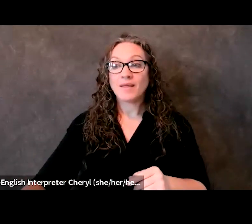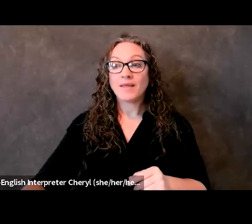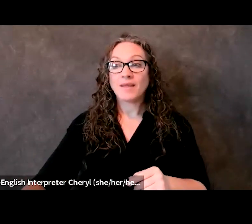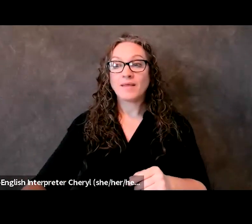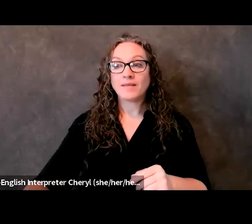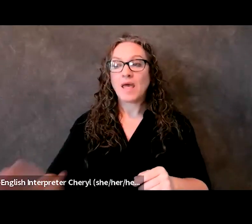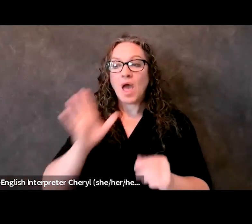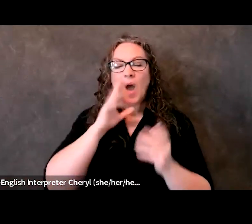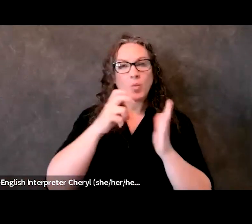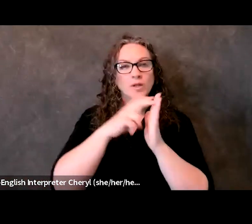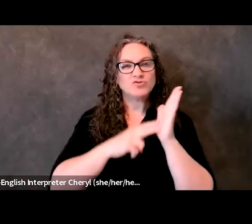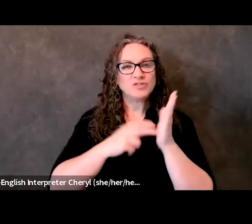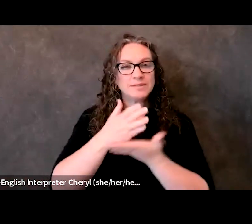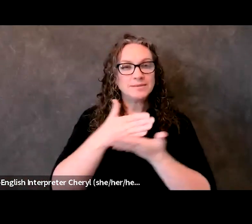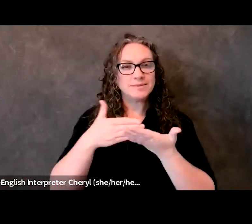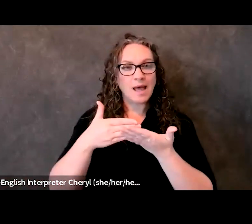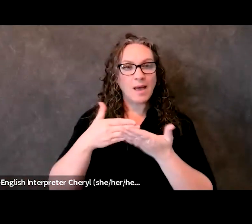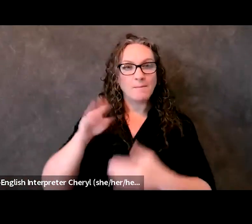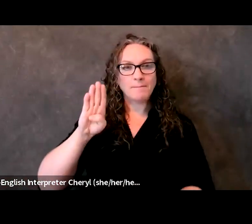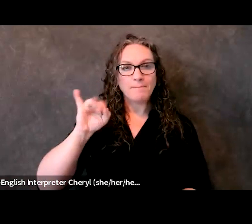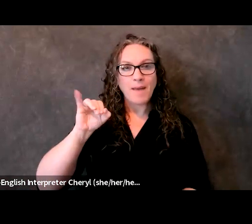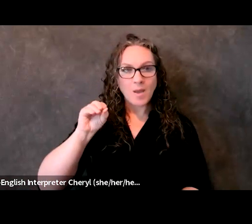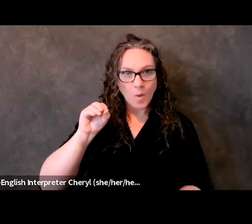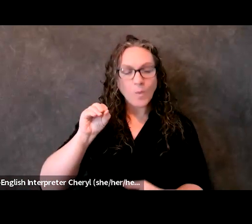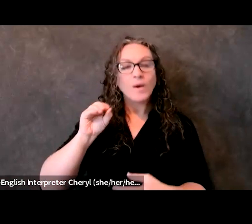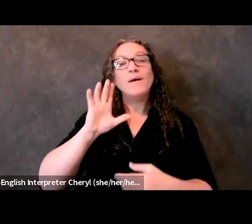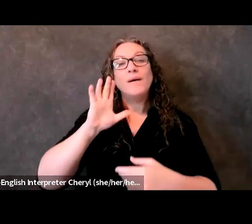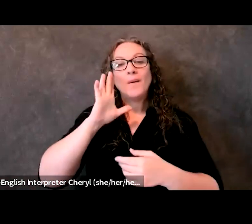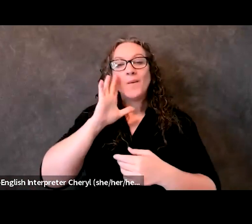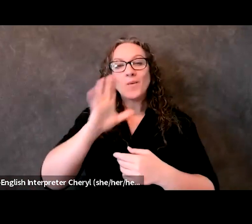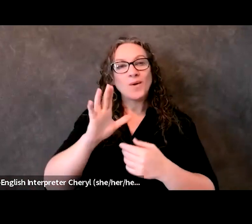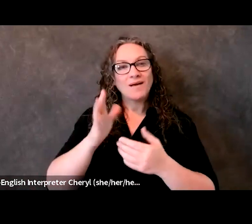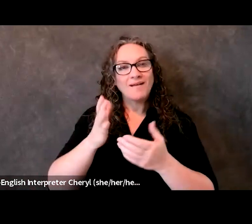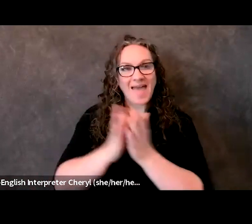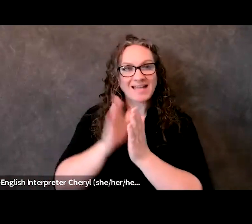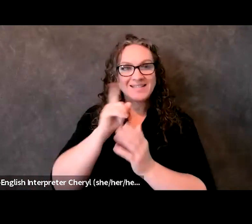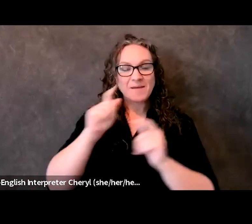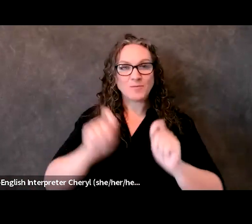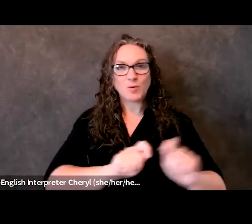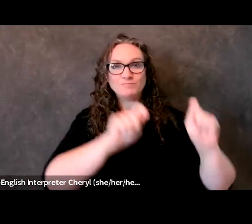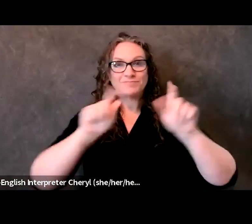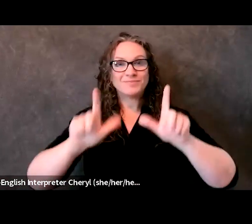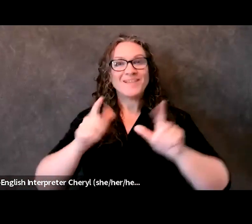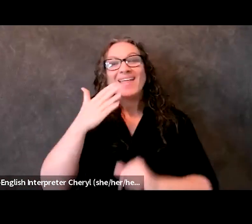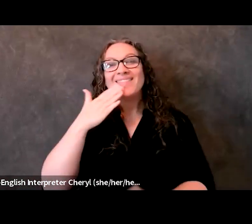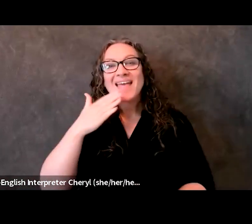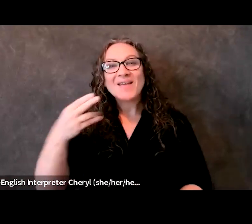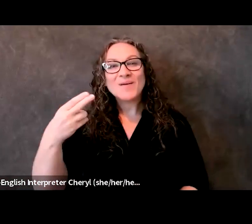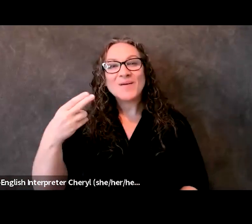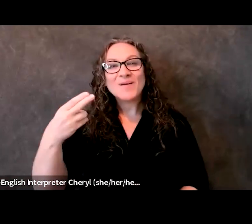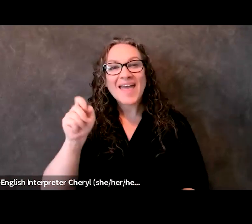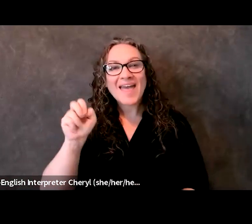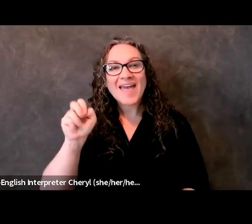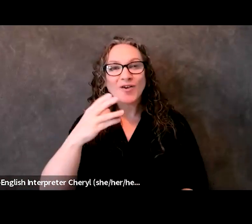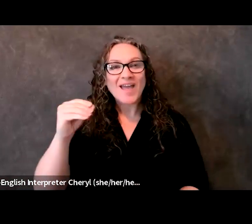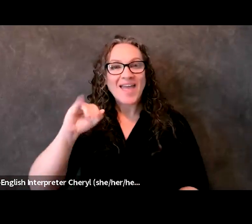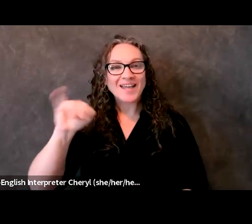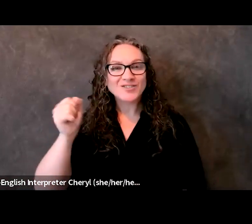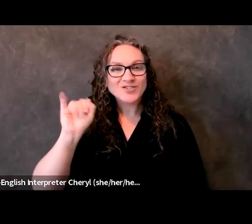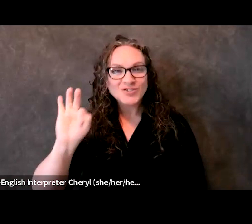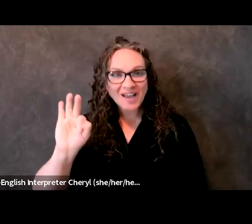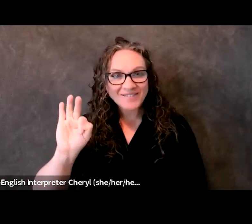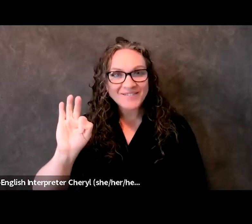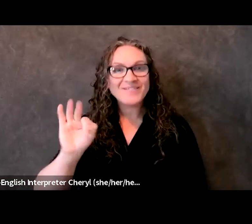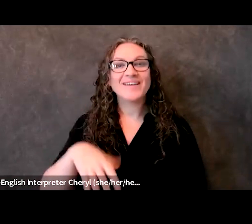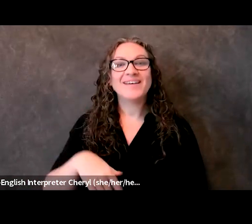that they come on and share. Thank you, Heather and Jeff, for being here, and Sanan, if you want to join us,